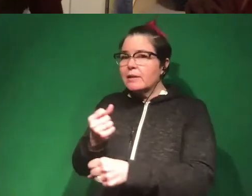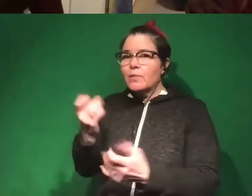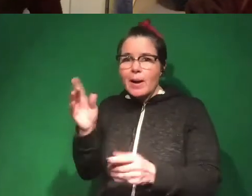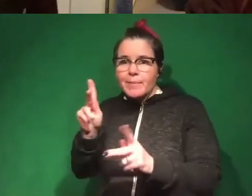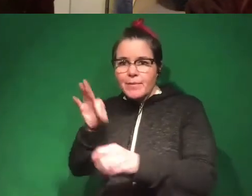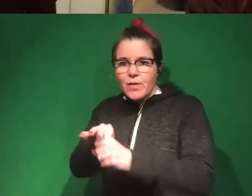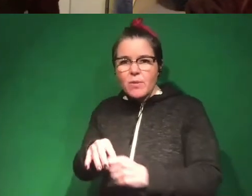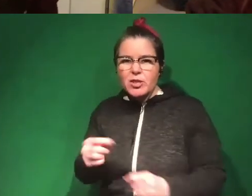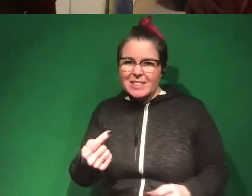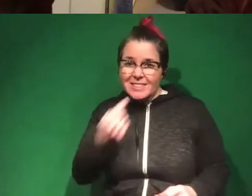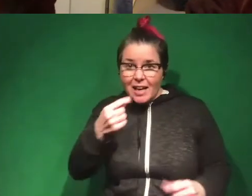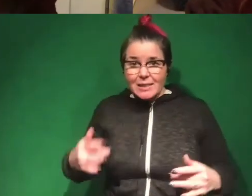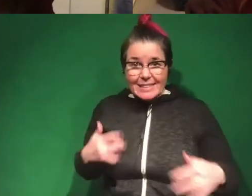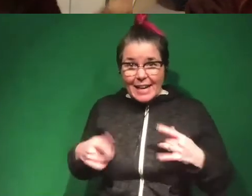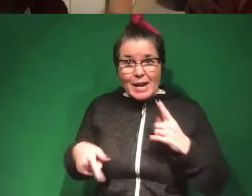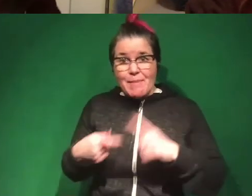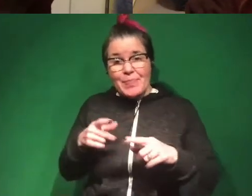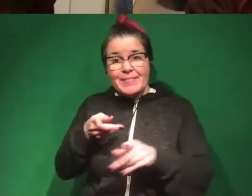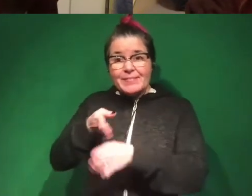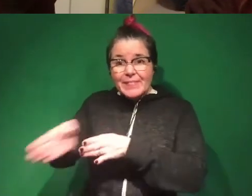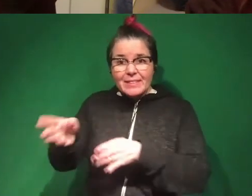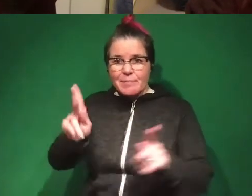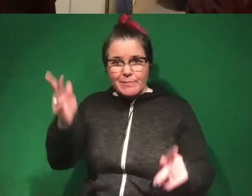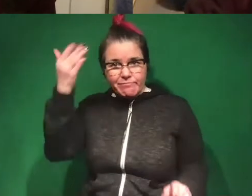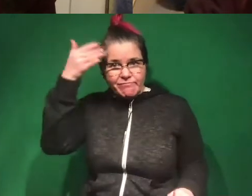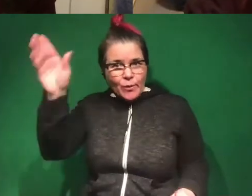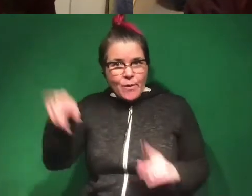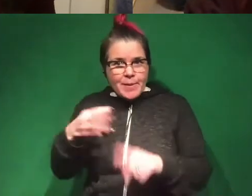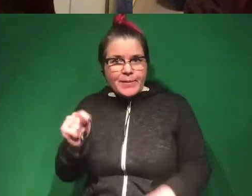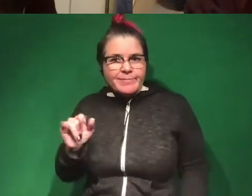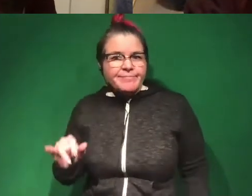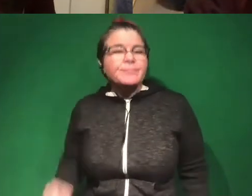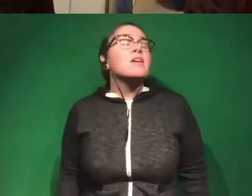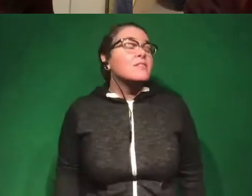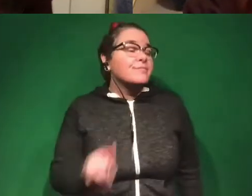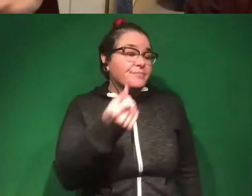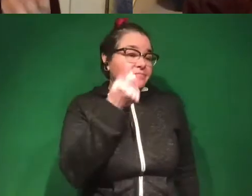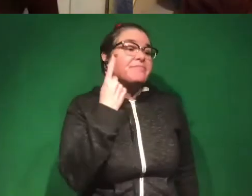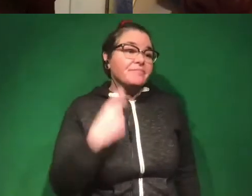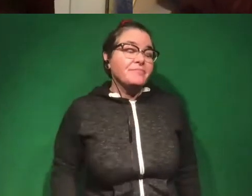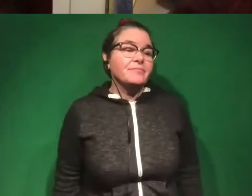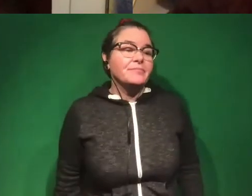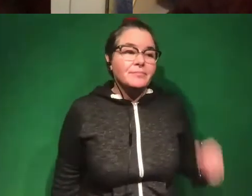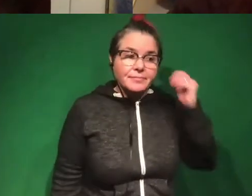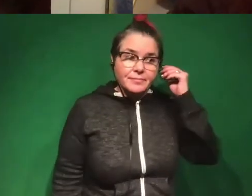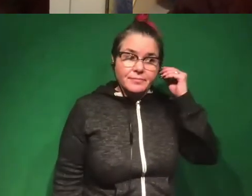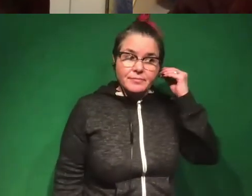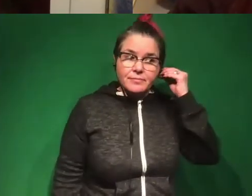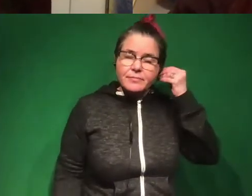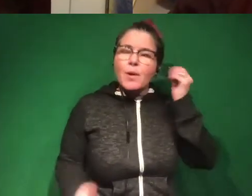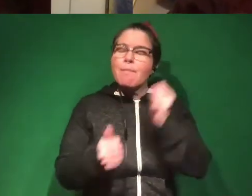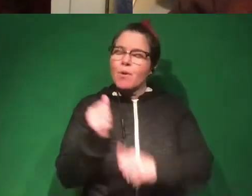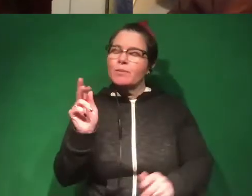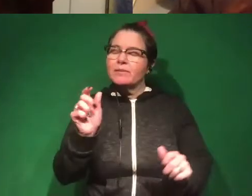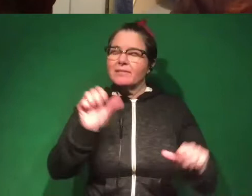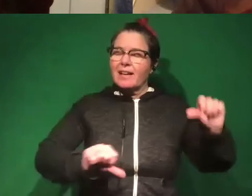be so excited about something and not have anyone have any idea what it is. Right. That's a tough part. I understand that. Yeah. Most scientists get that. Most